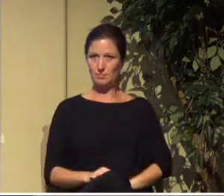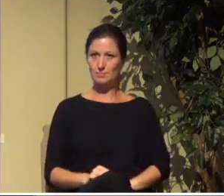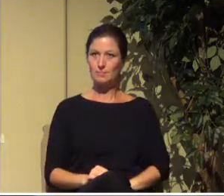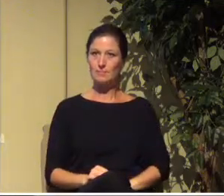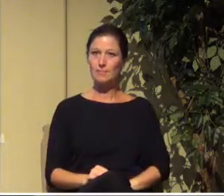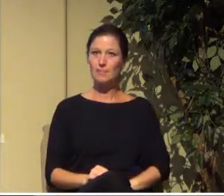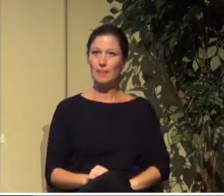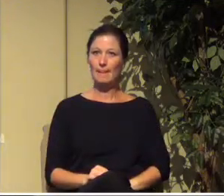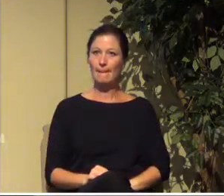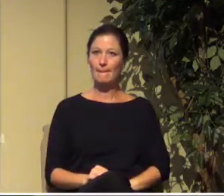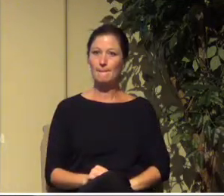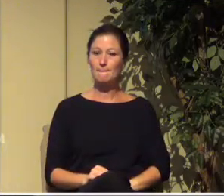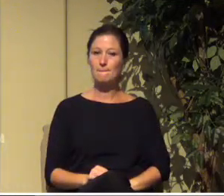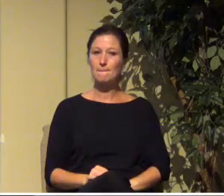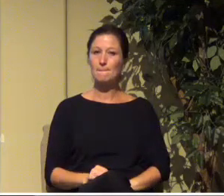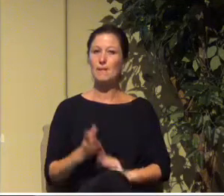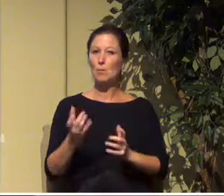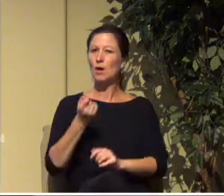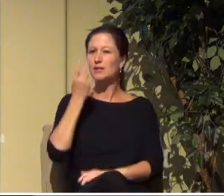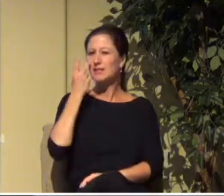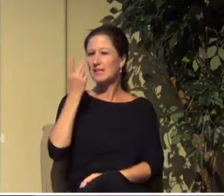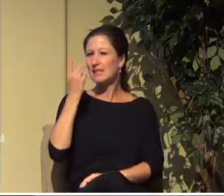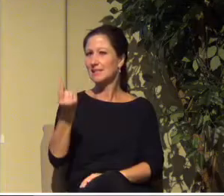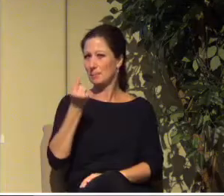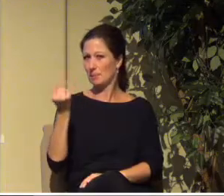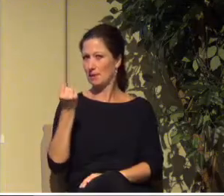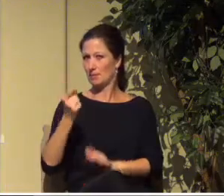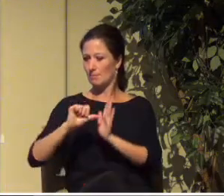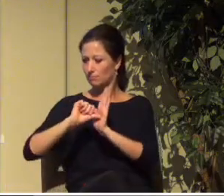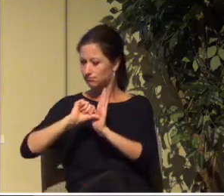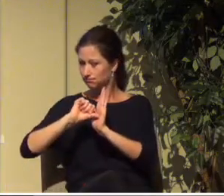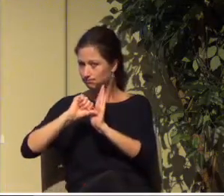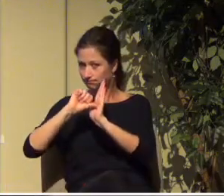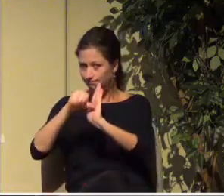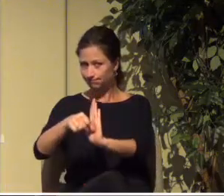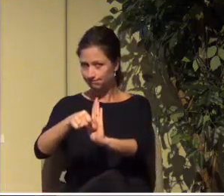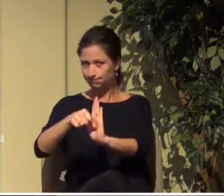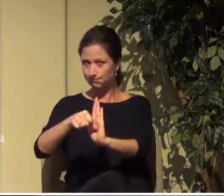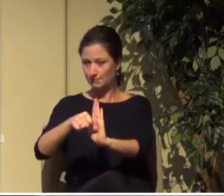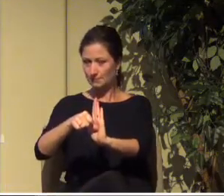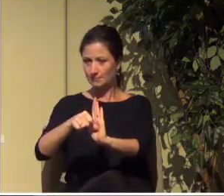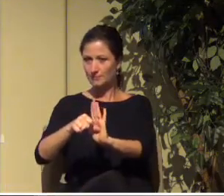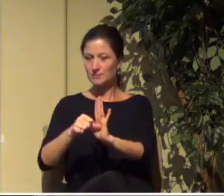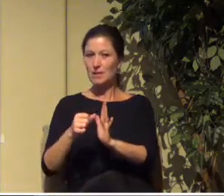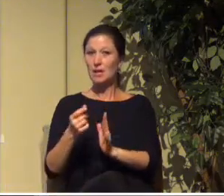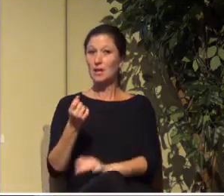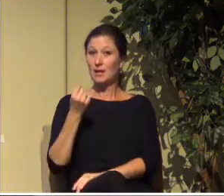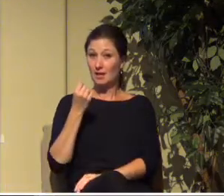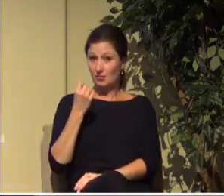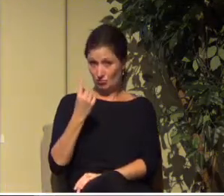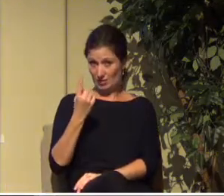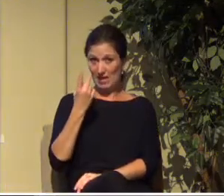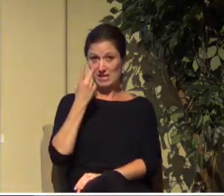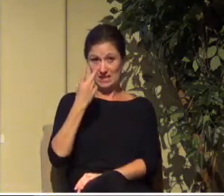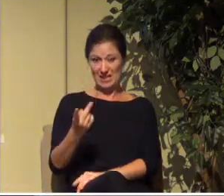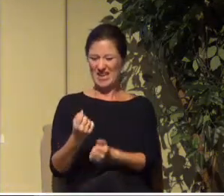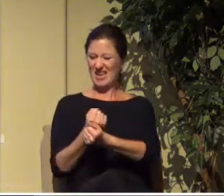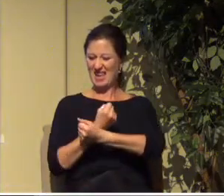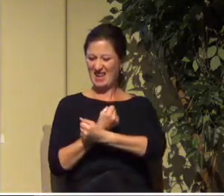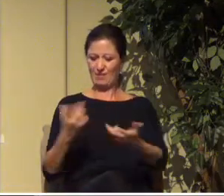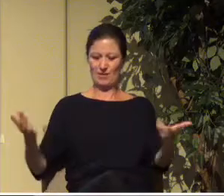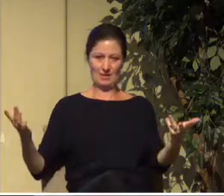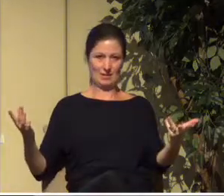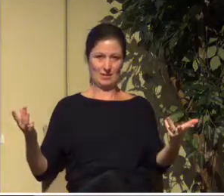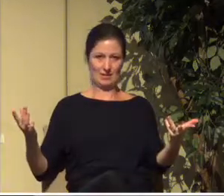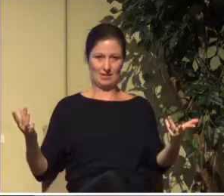I also want you to see something absolutely essential. I want you to see that everything comes together